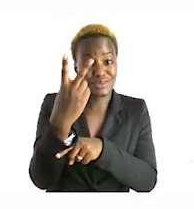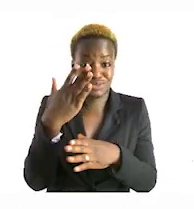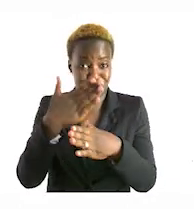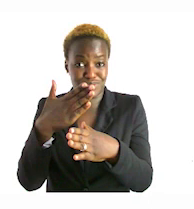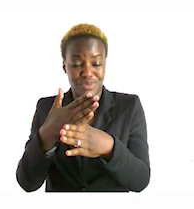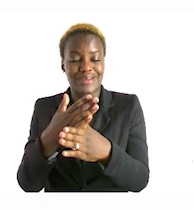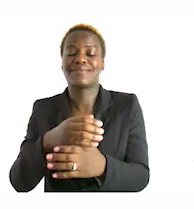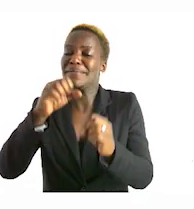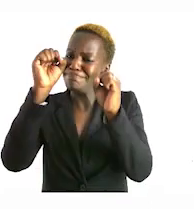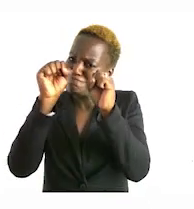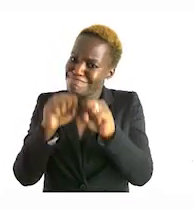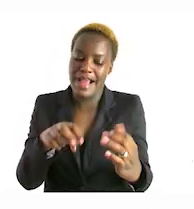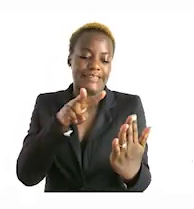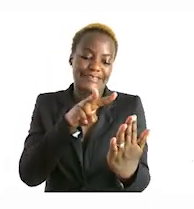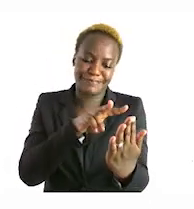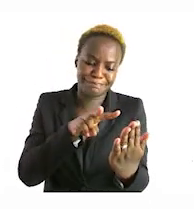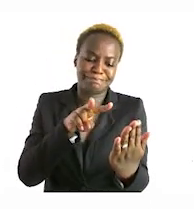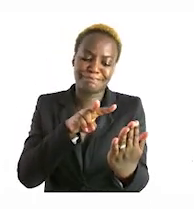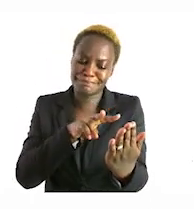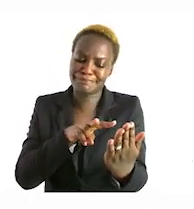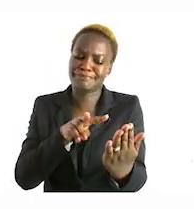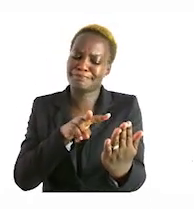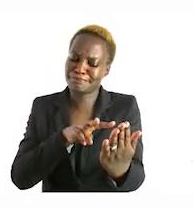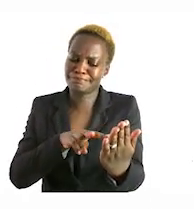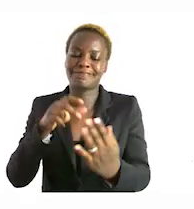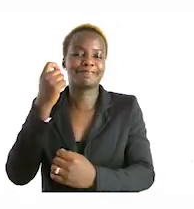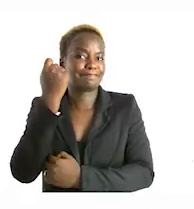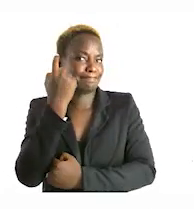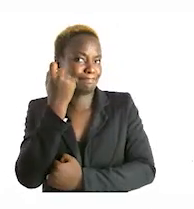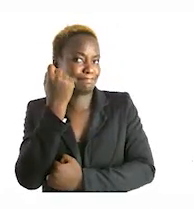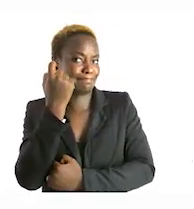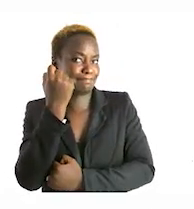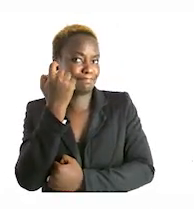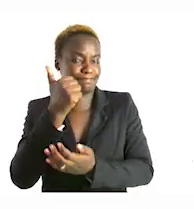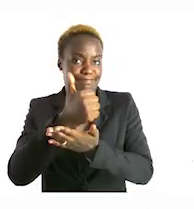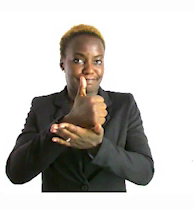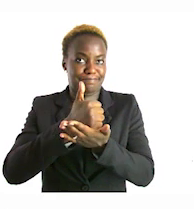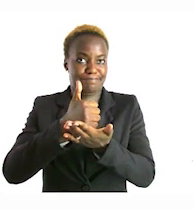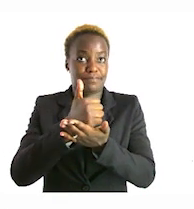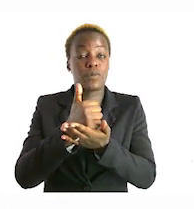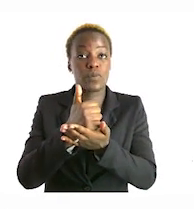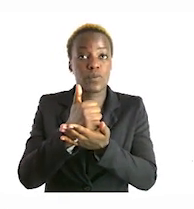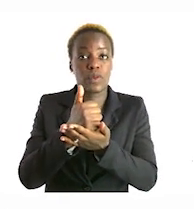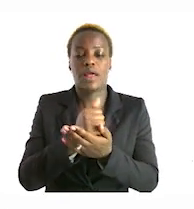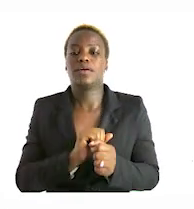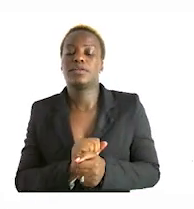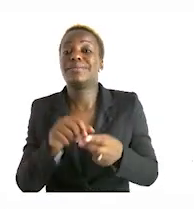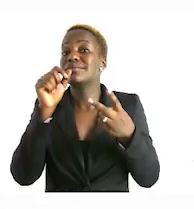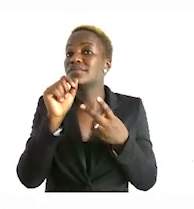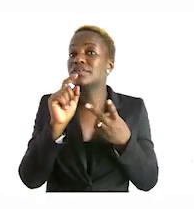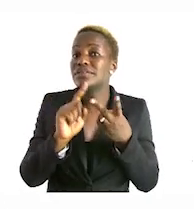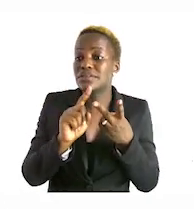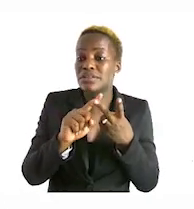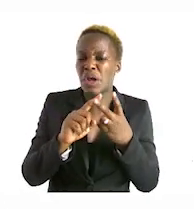need to read the sum carefully that's the first step the second rule is we have to